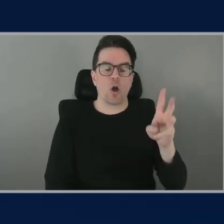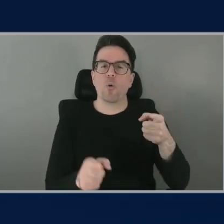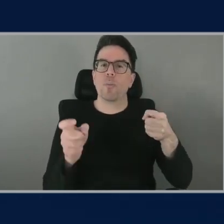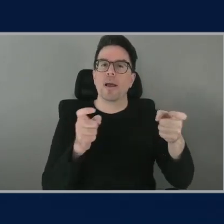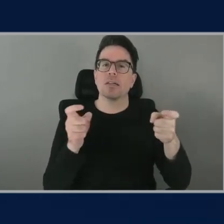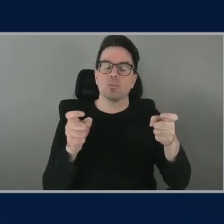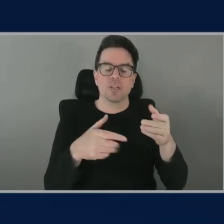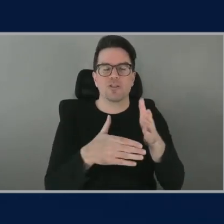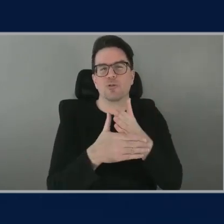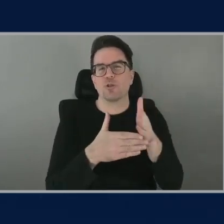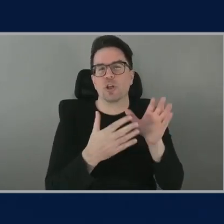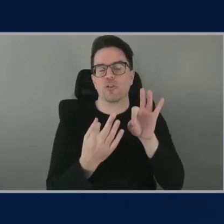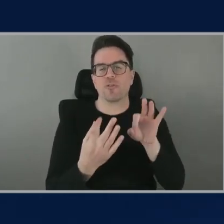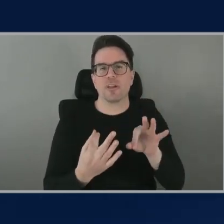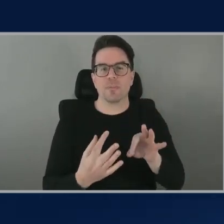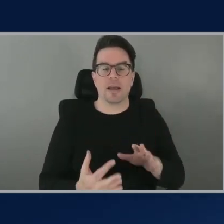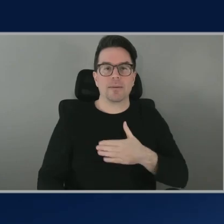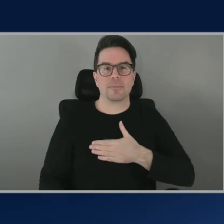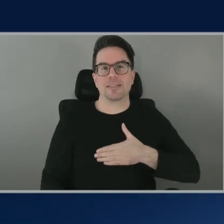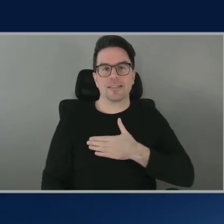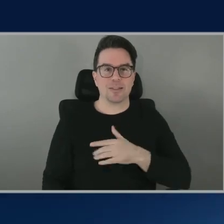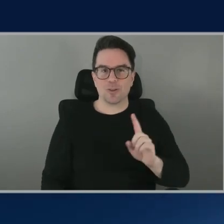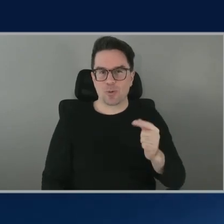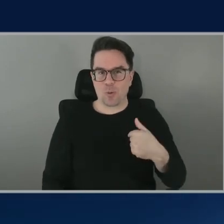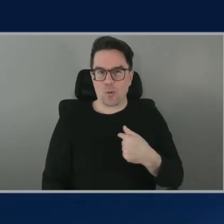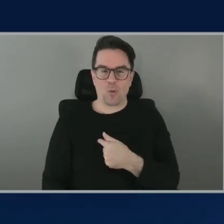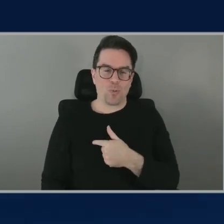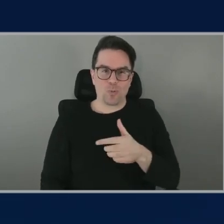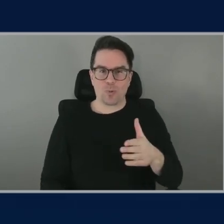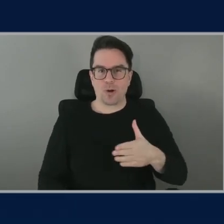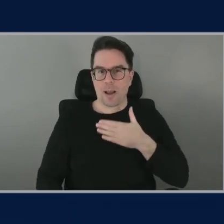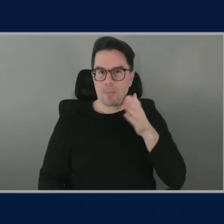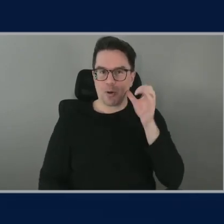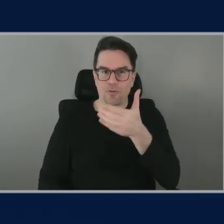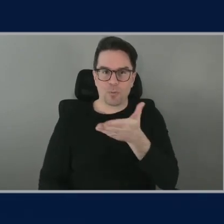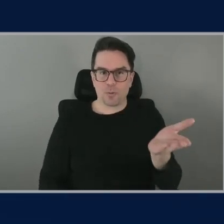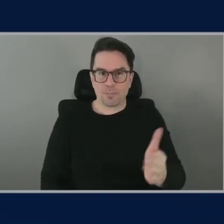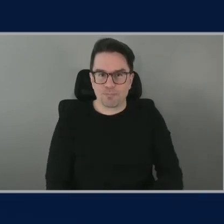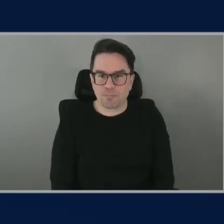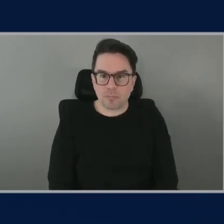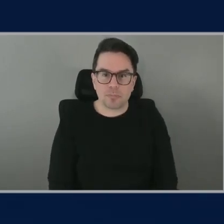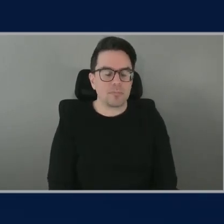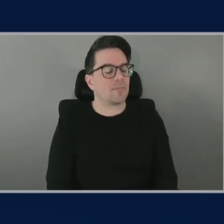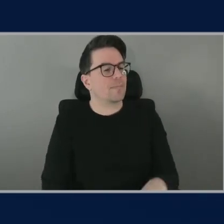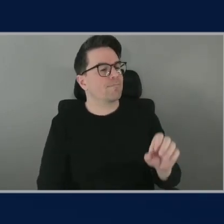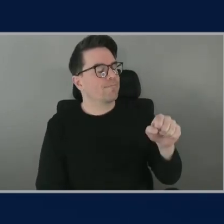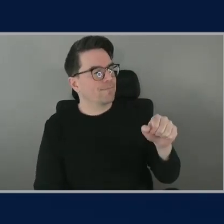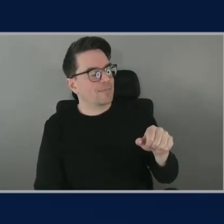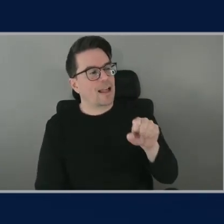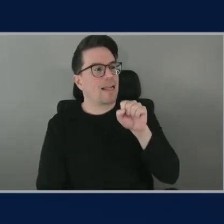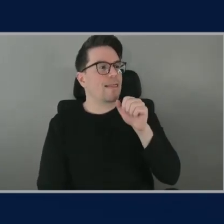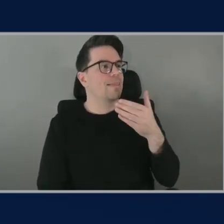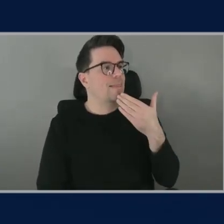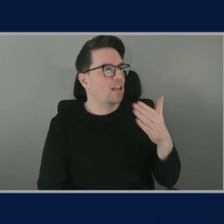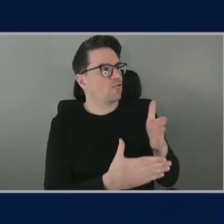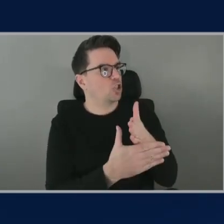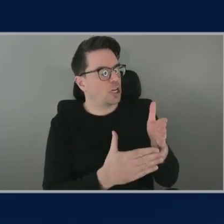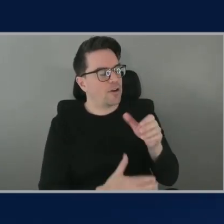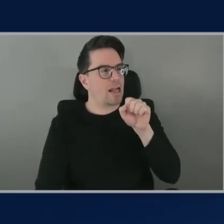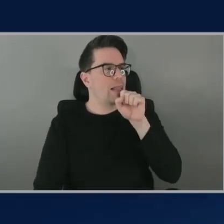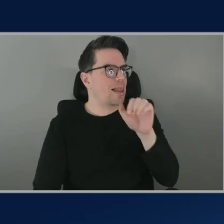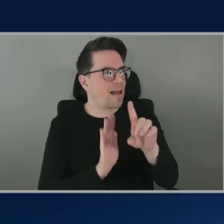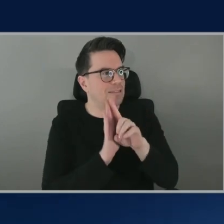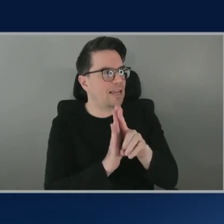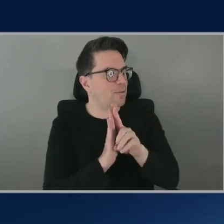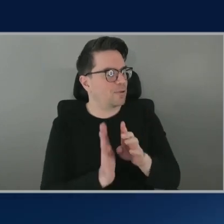working on customer feedback yeah awesome thank you i love going through this i love when people bring us demos it is just my favorite